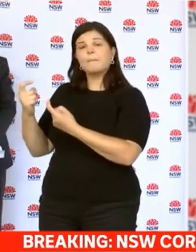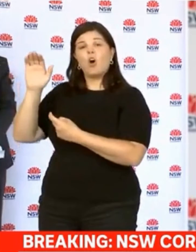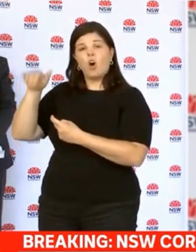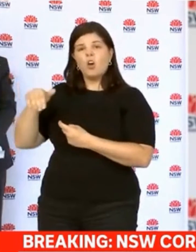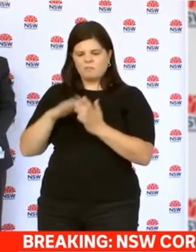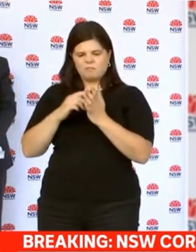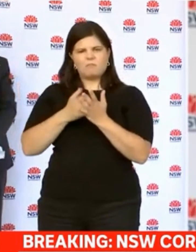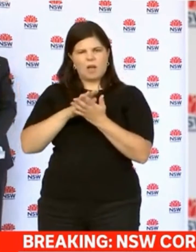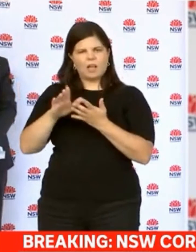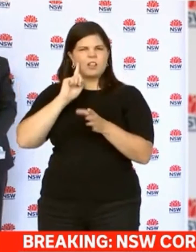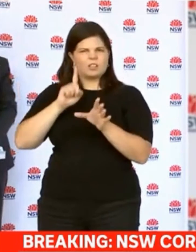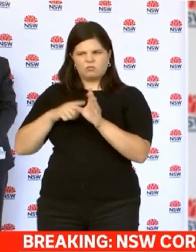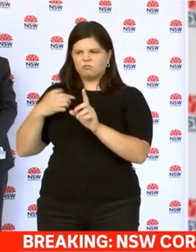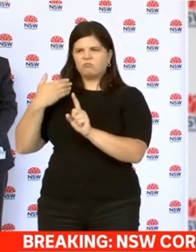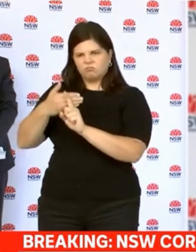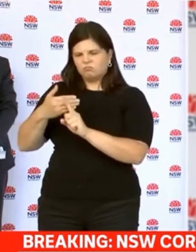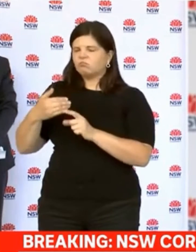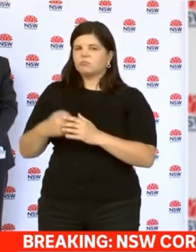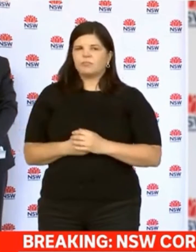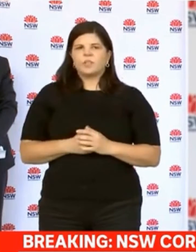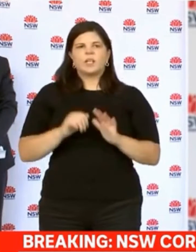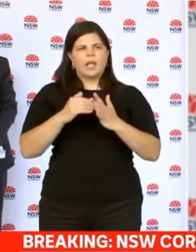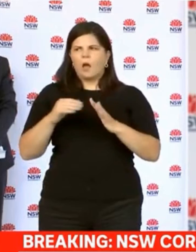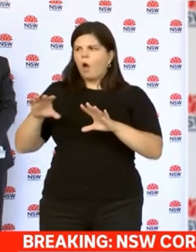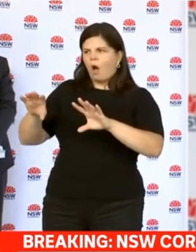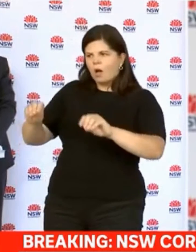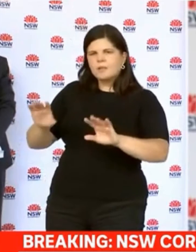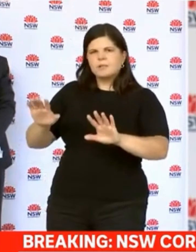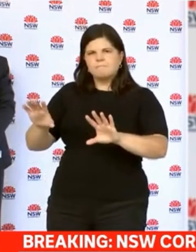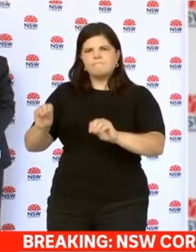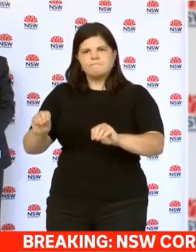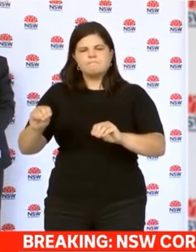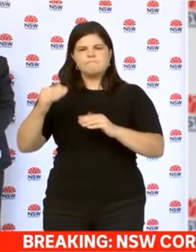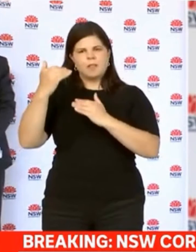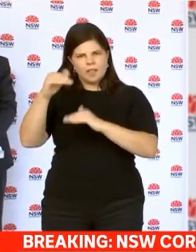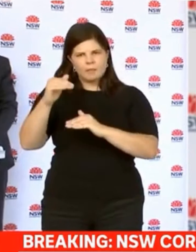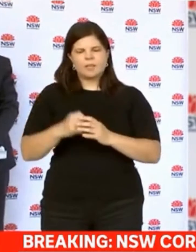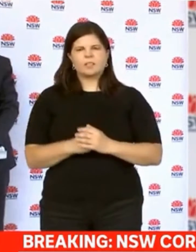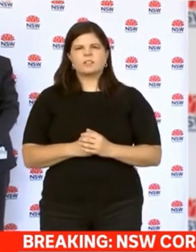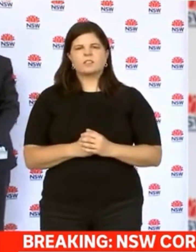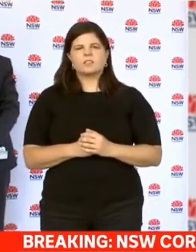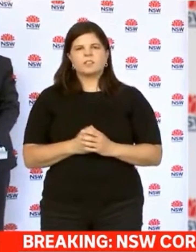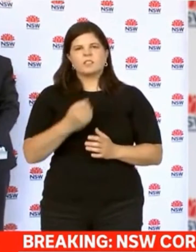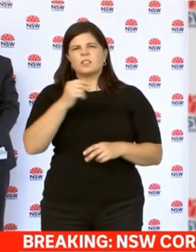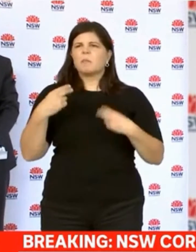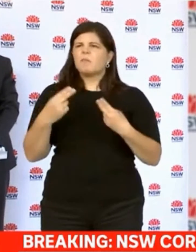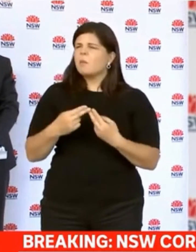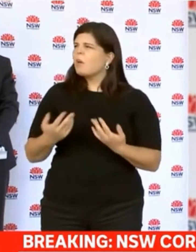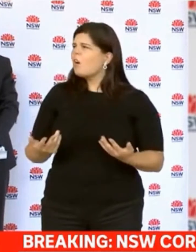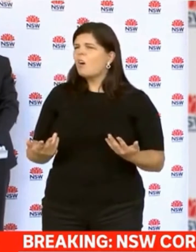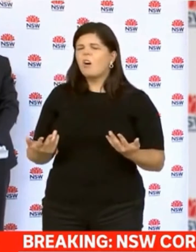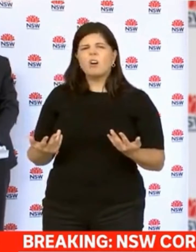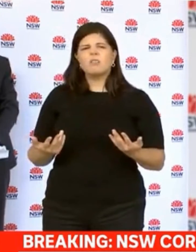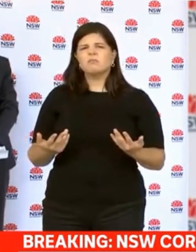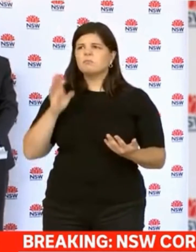give us a pause, to give us a rest, to evaluate what the new strains of the virus are doing. And I appreciate that for some families that causes